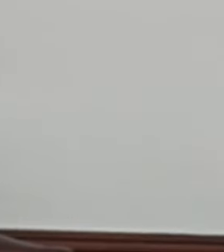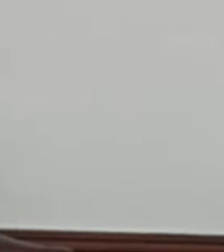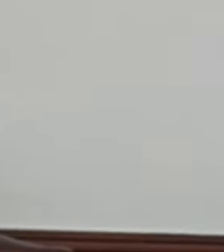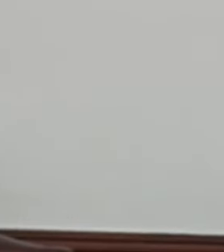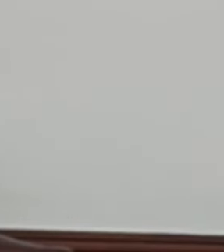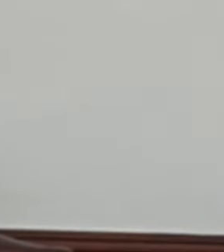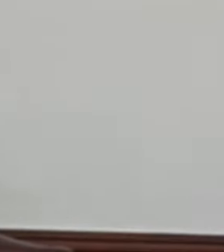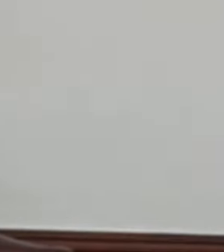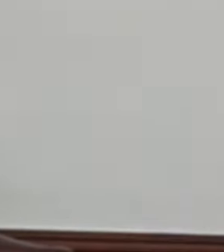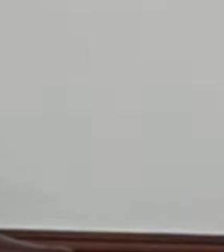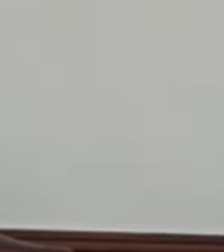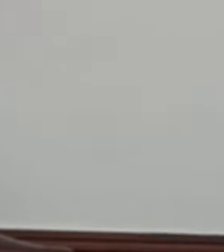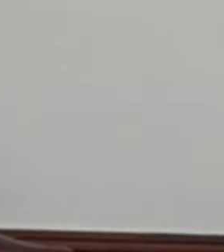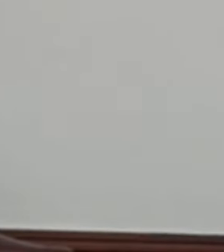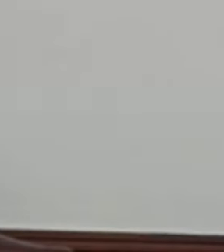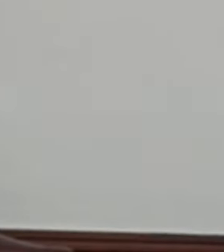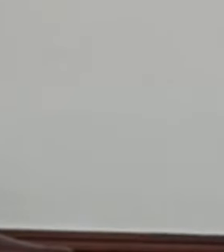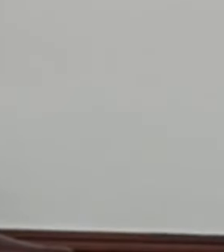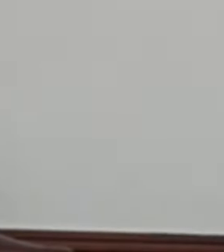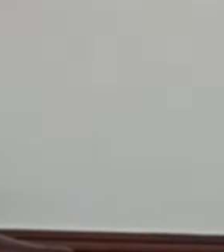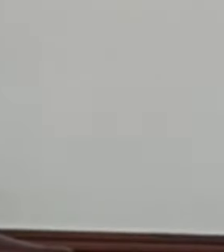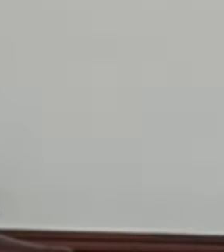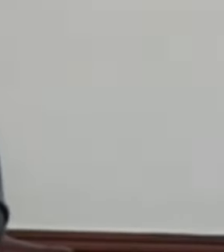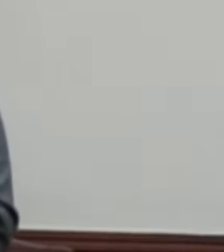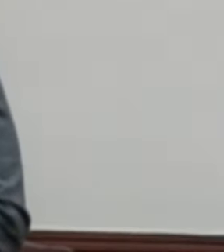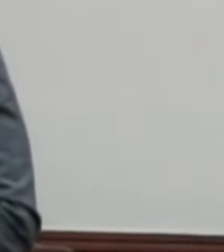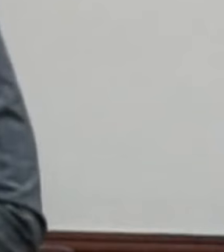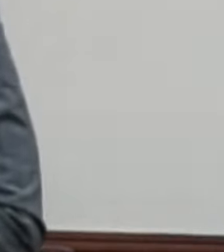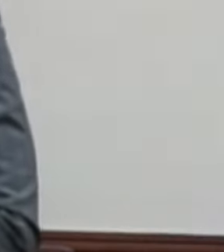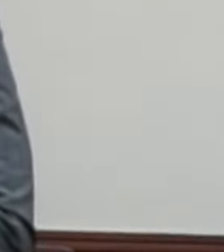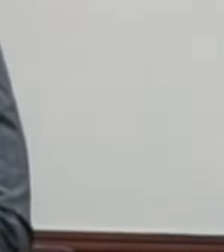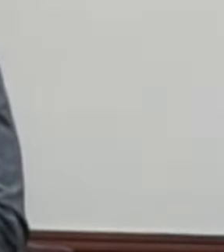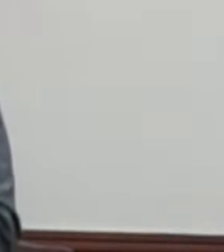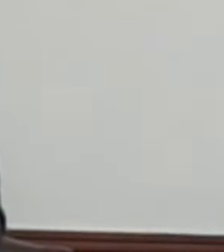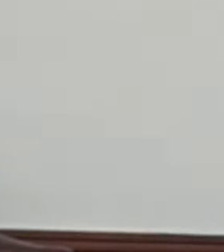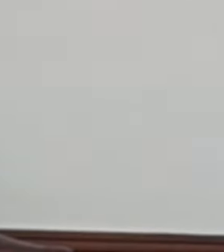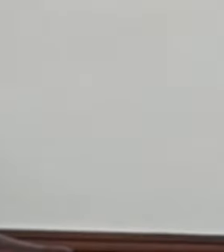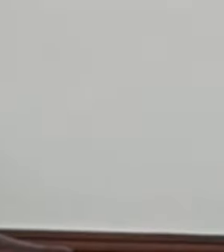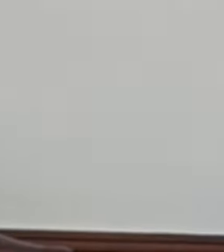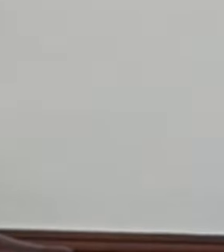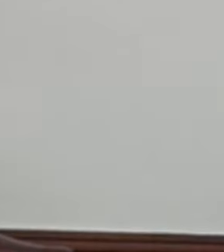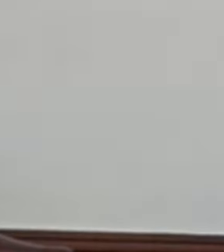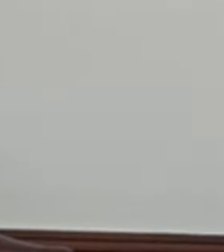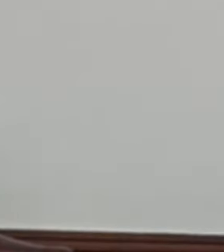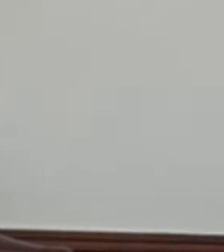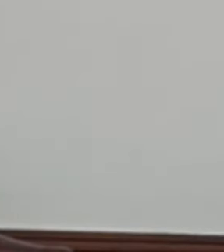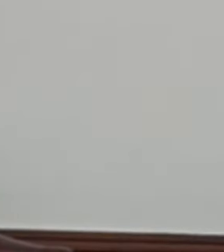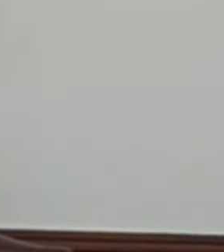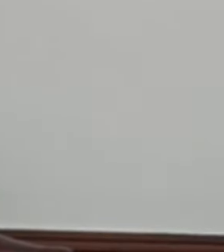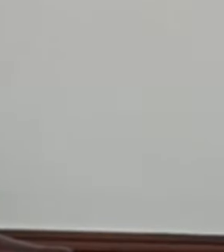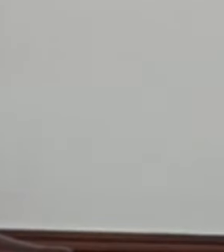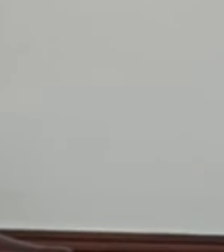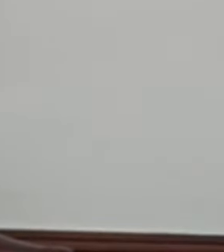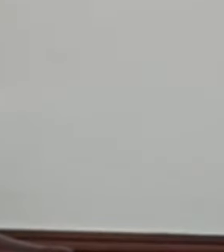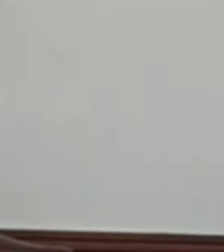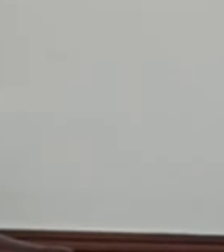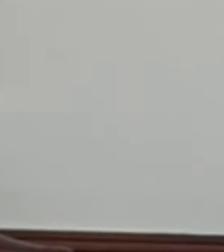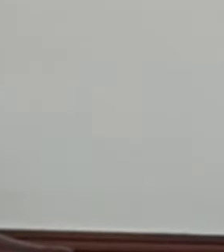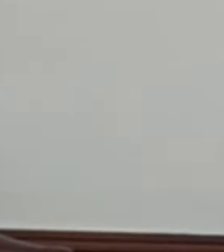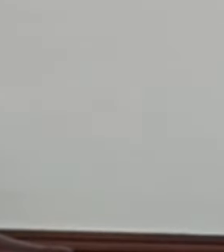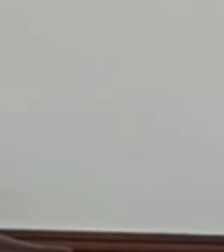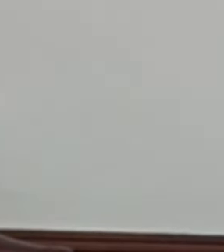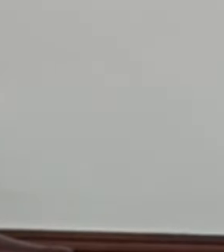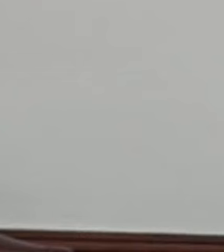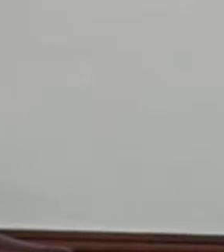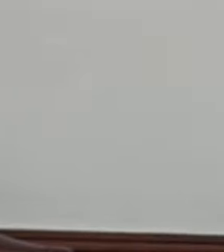our sustainable island state. Madam Speaker, our bill to deal with the Rastafarians and giving them the opportunity to